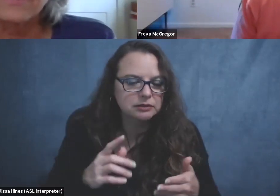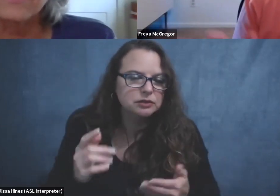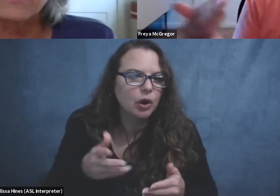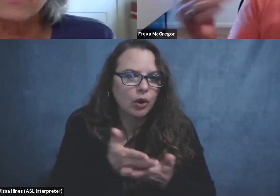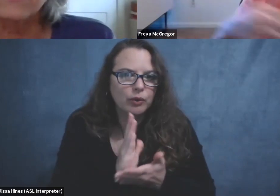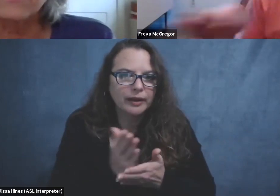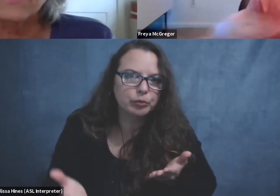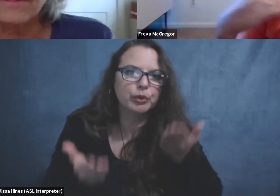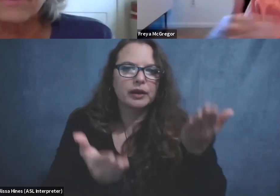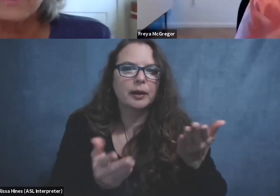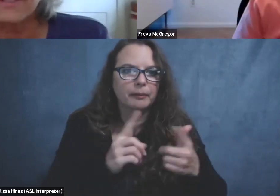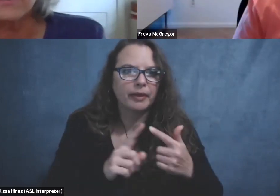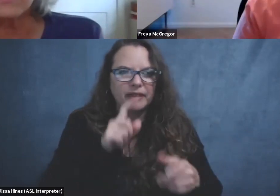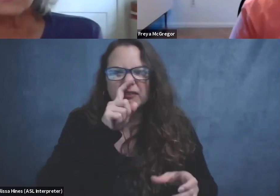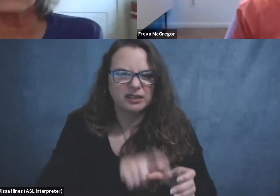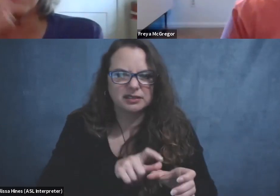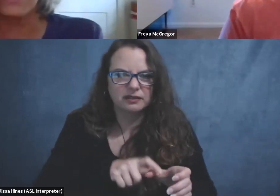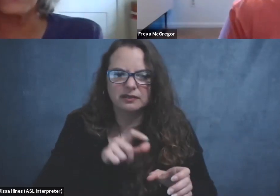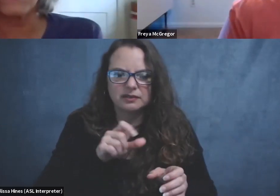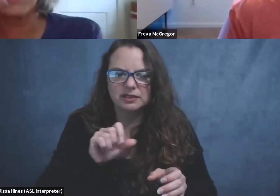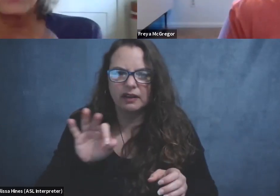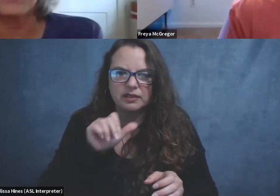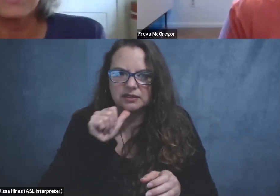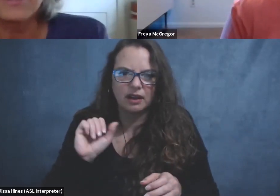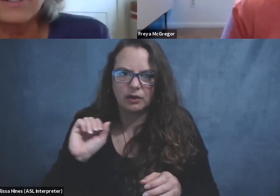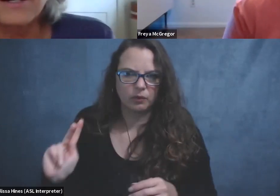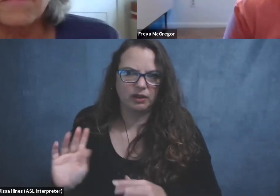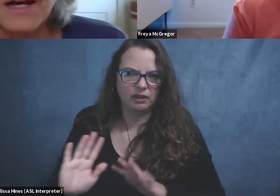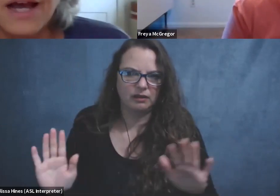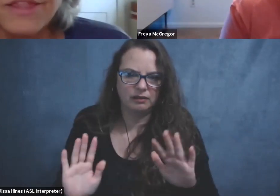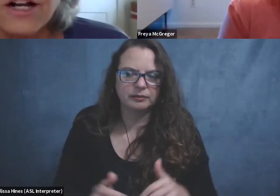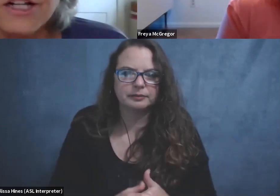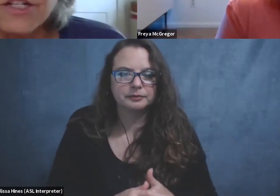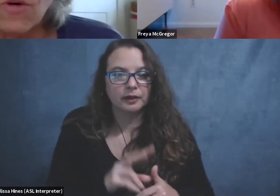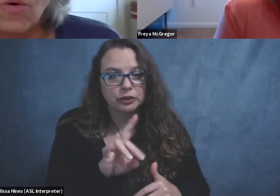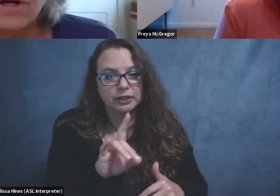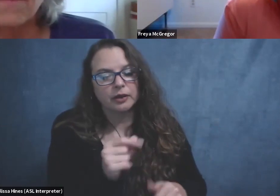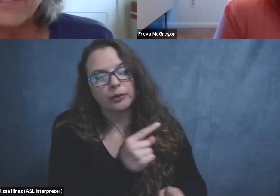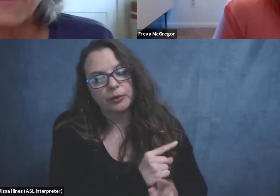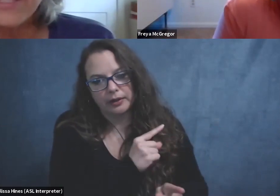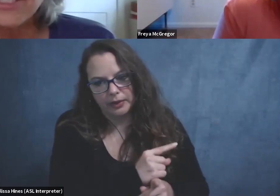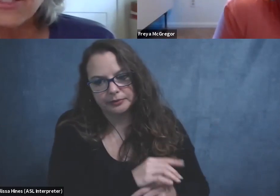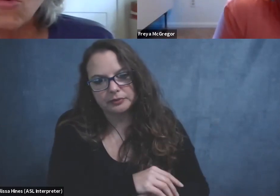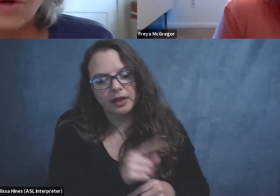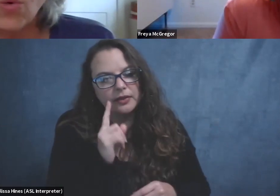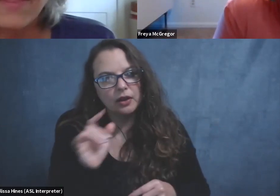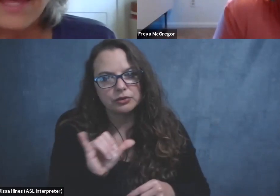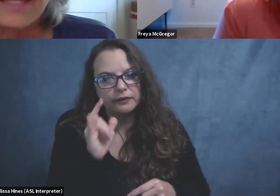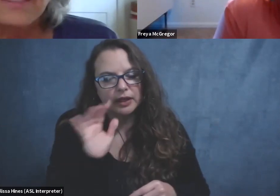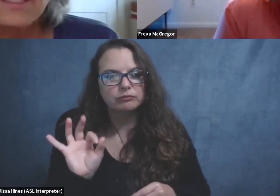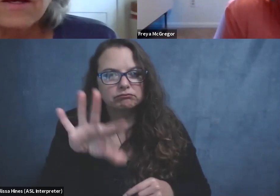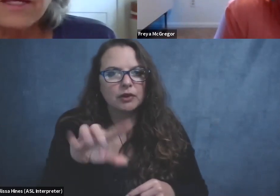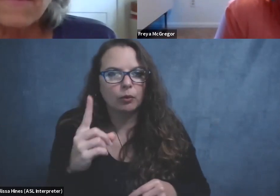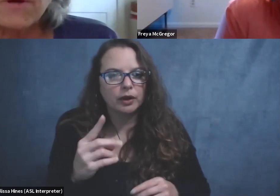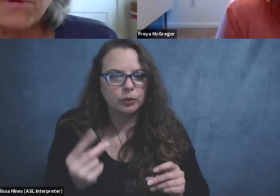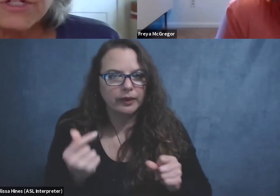just that the invasive stuff is not okay. Right. Right. Um, I think also, um, if I can just throw one quick